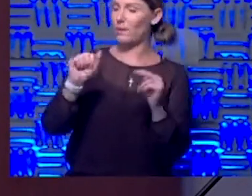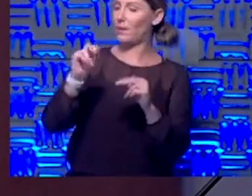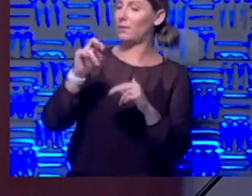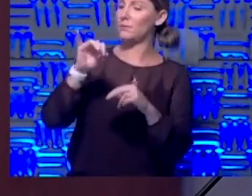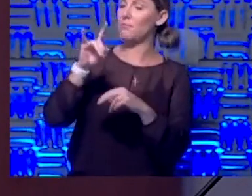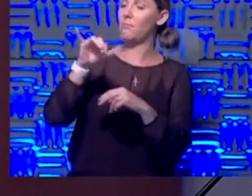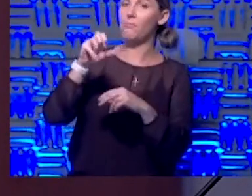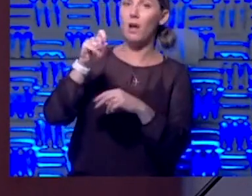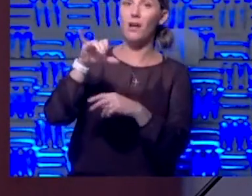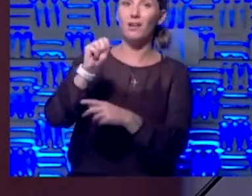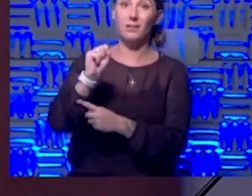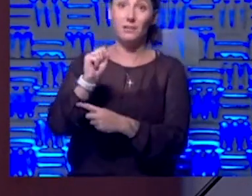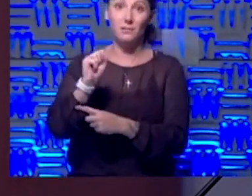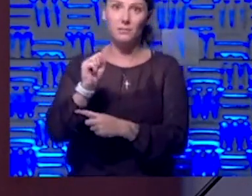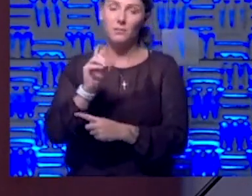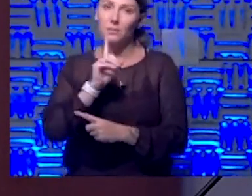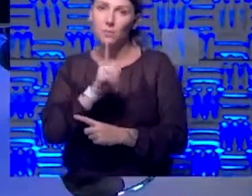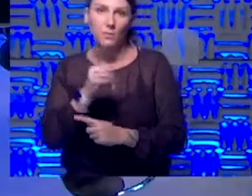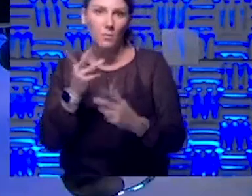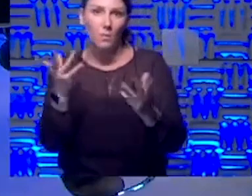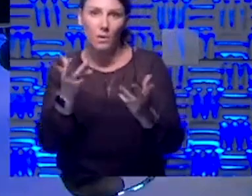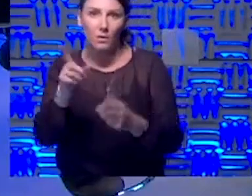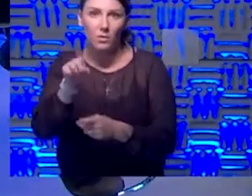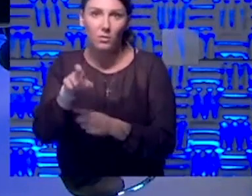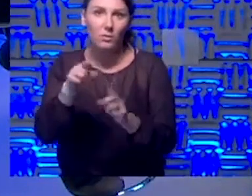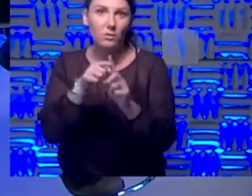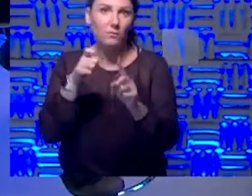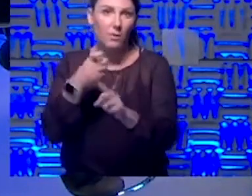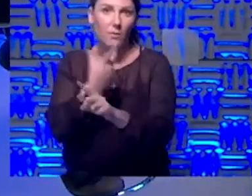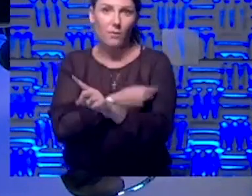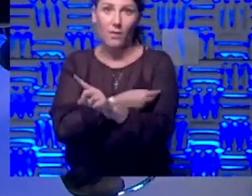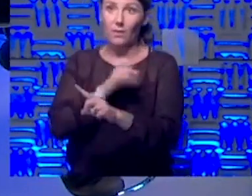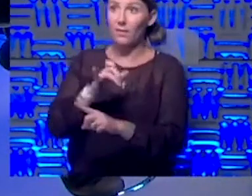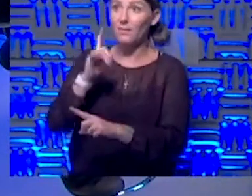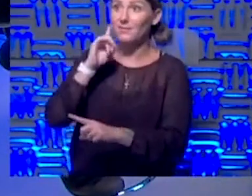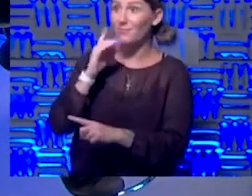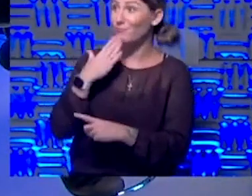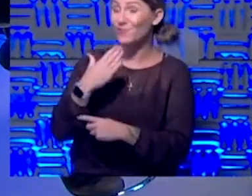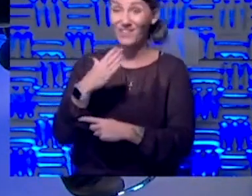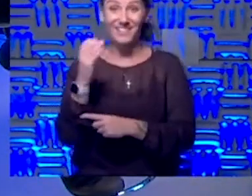is ultimately what you need from a vaccine. That sounds good to me. Yeah. That sounds real good.